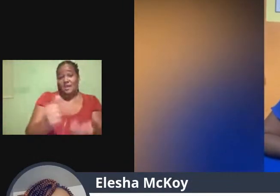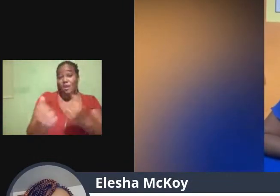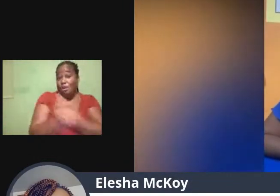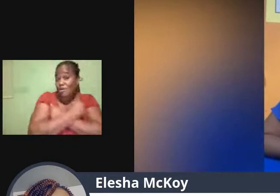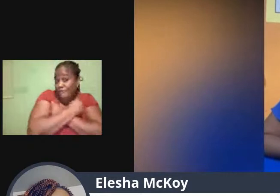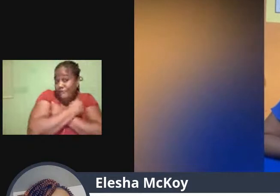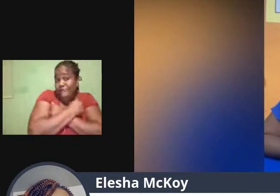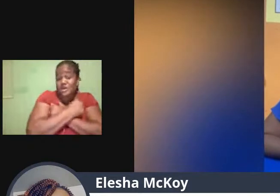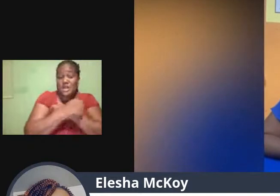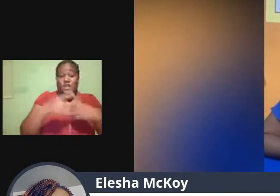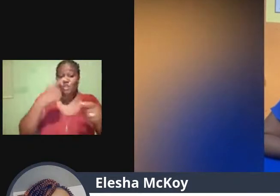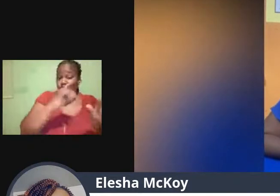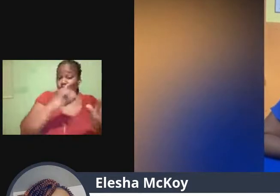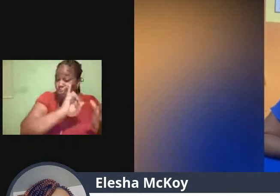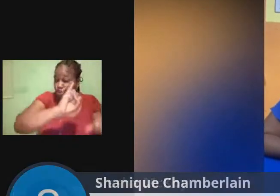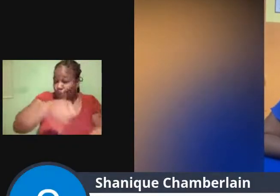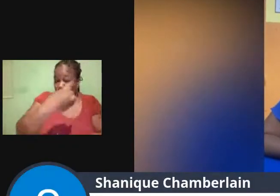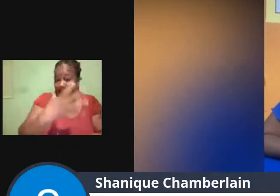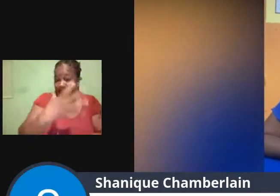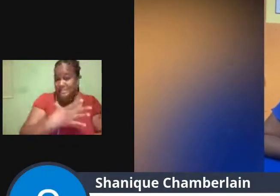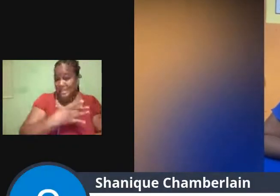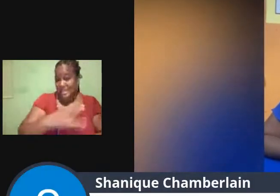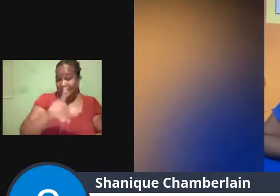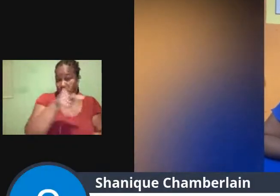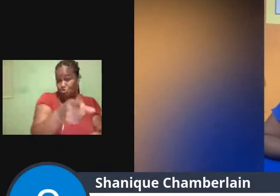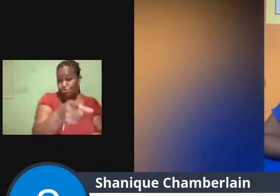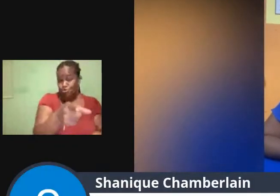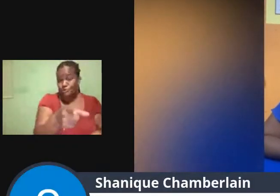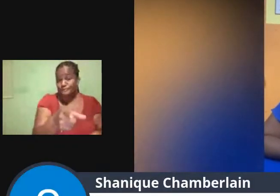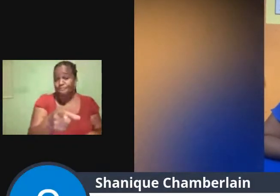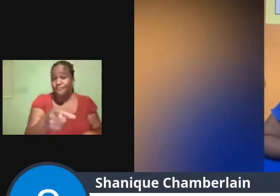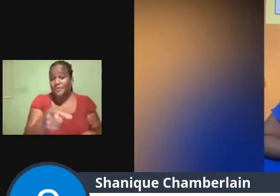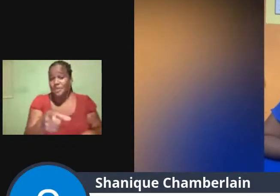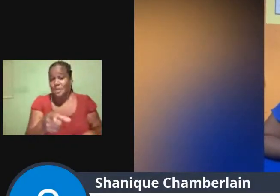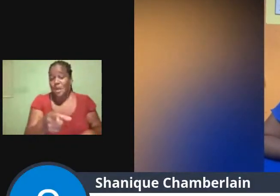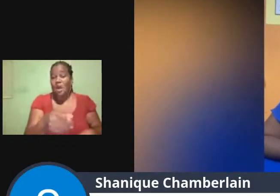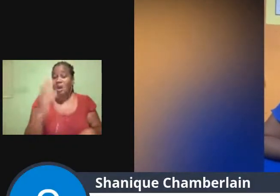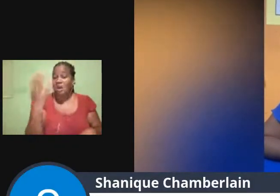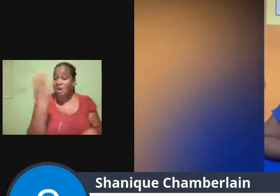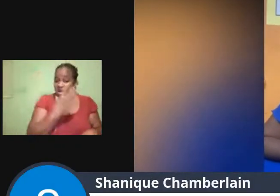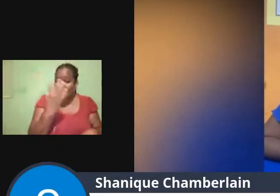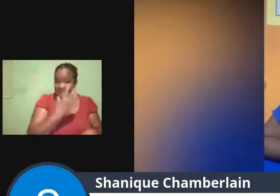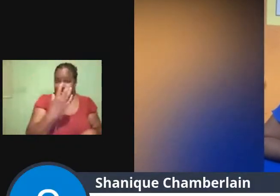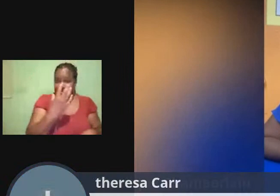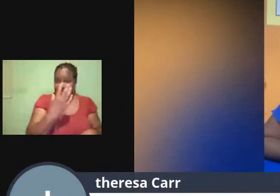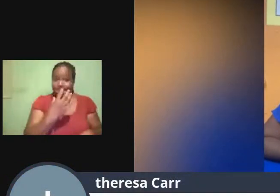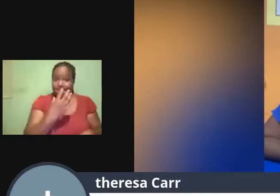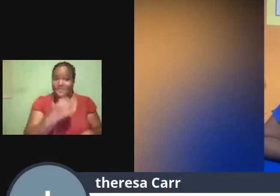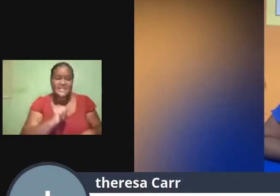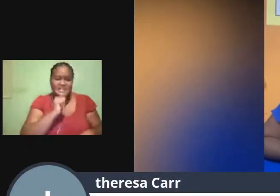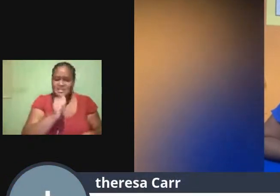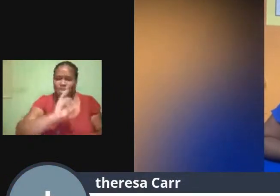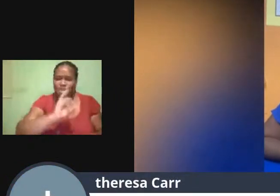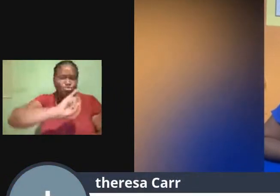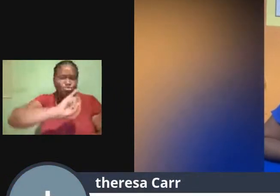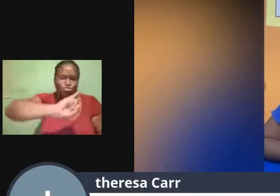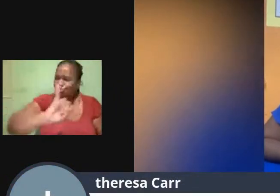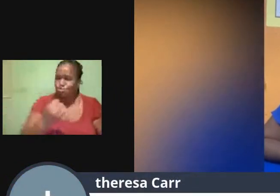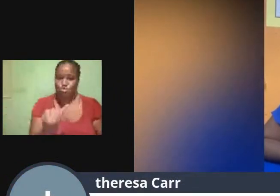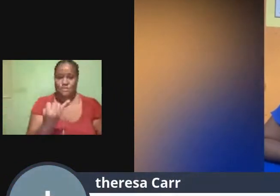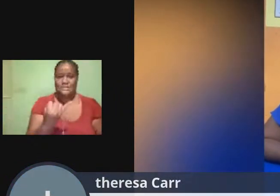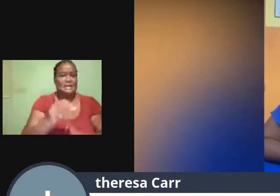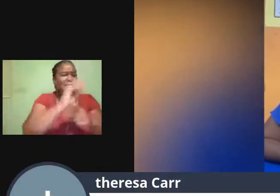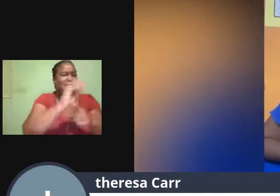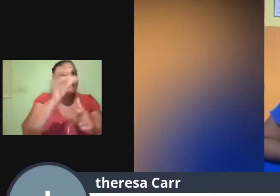But see their ability. Because autism is not just a disability.